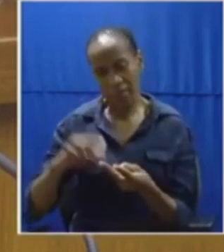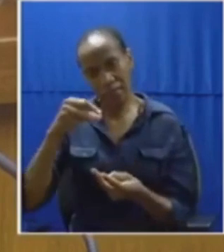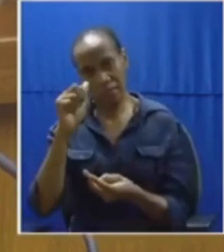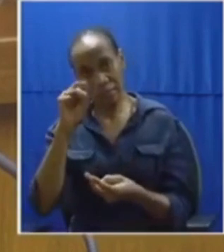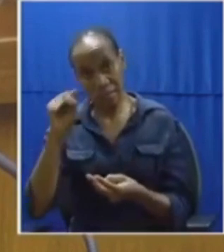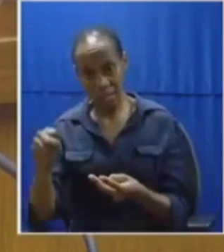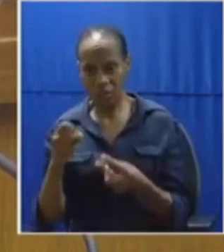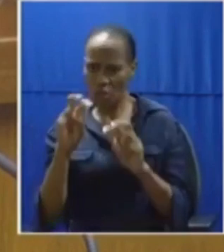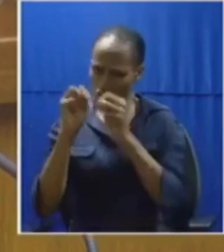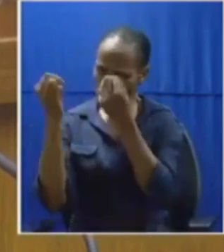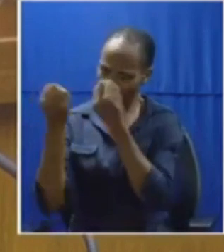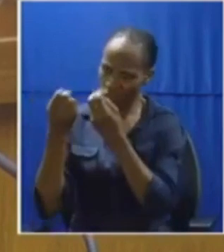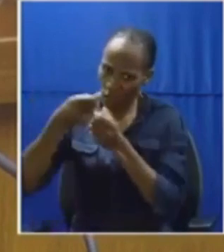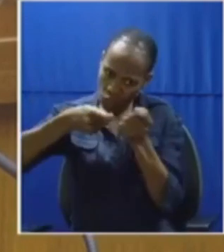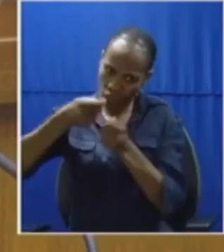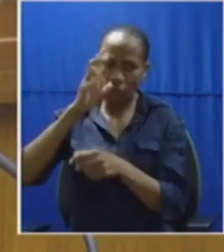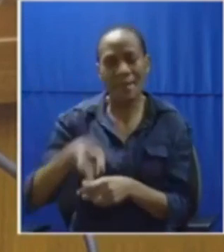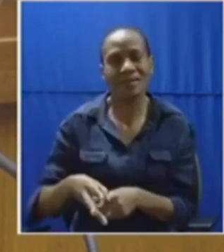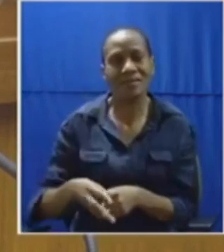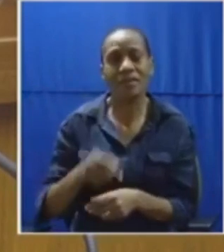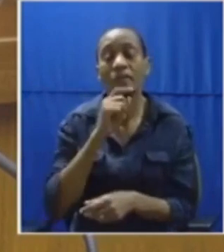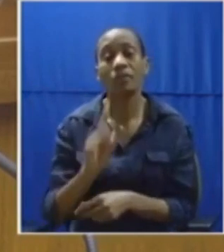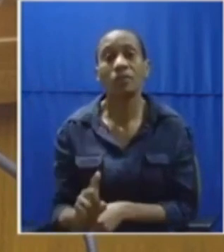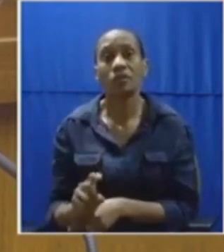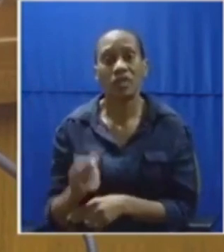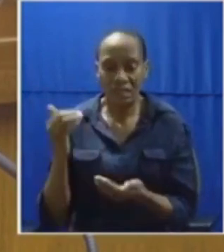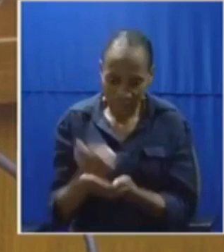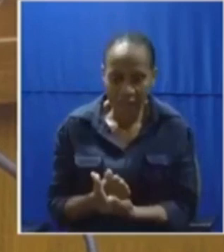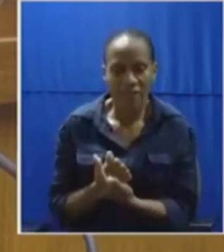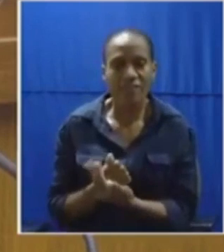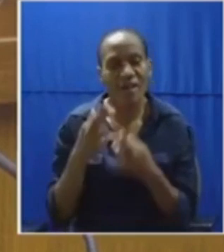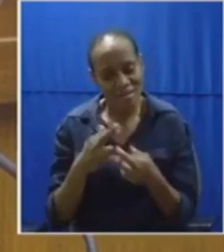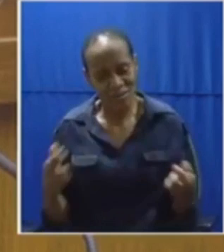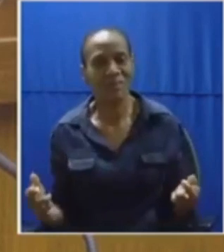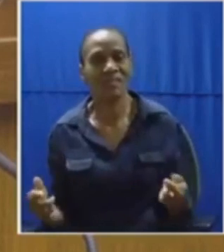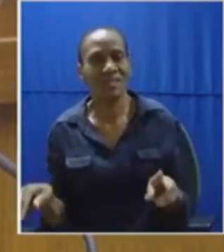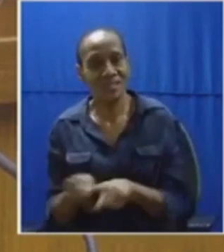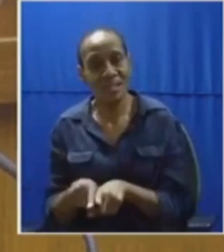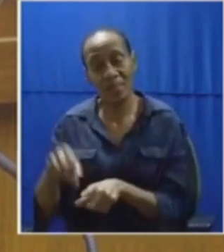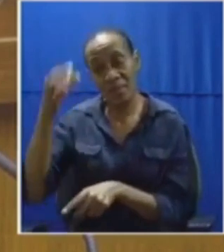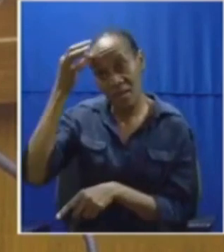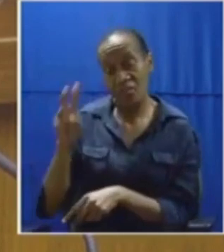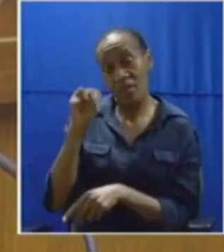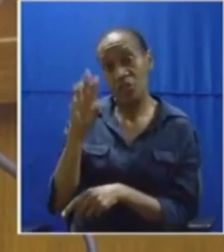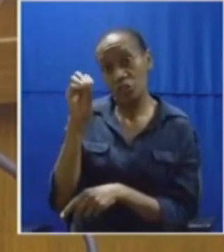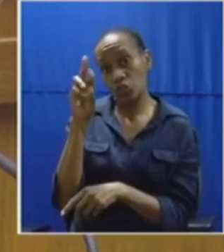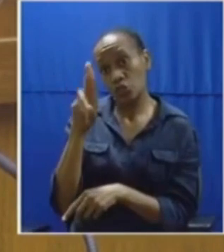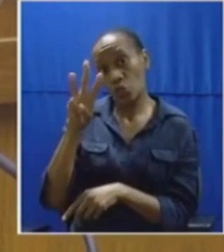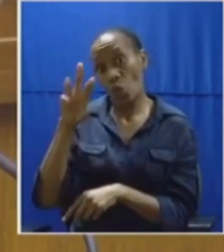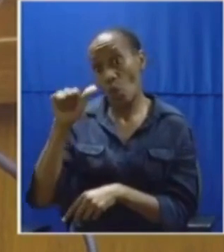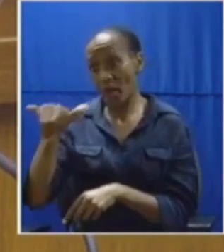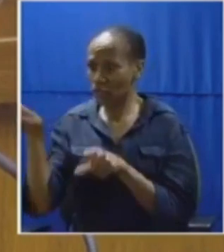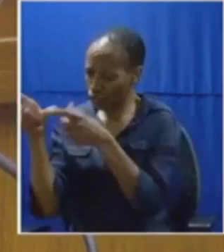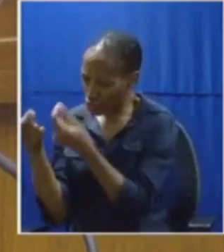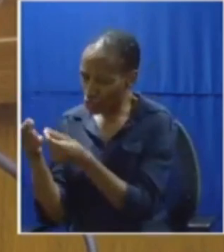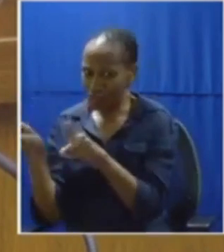and should create sovereign wealth fund to save the resources in the same way the government of Norway did. We will not be